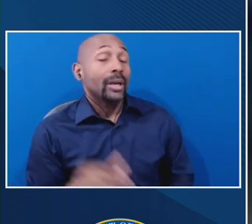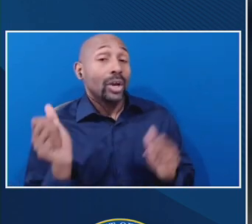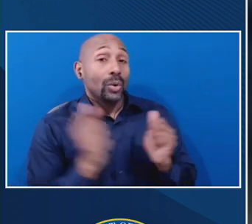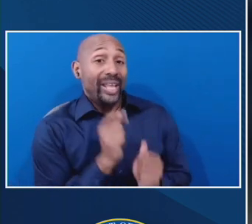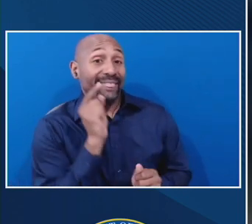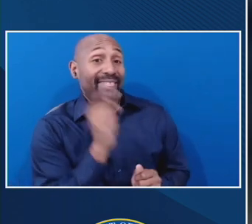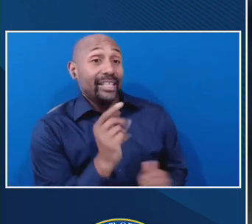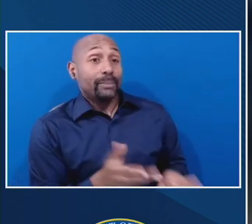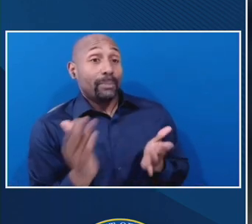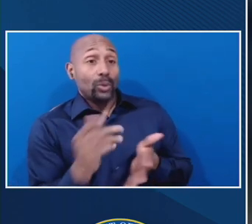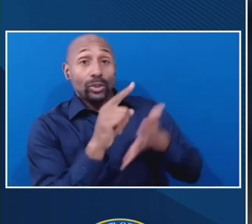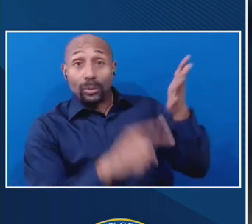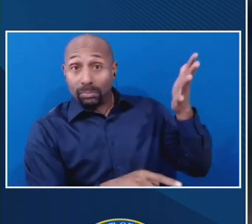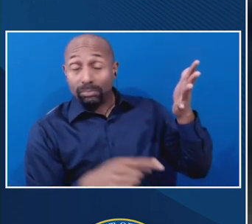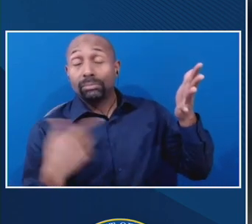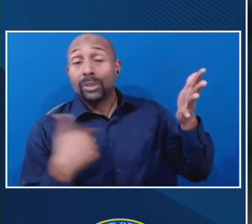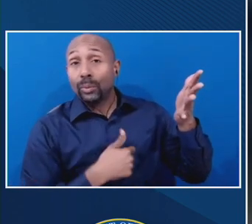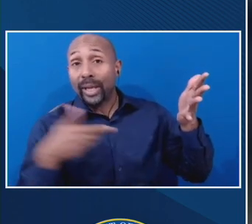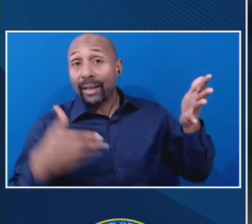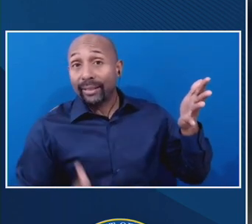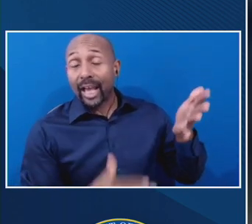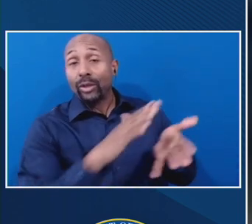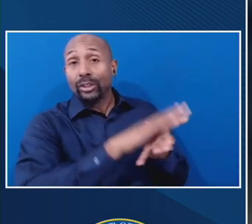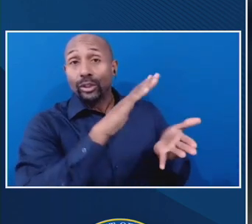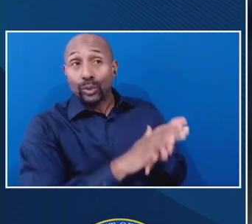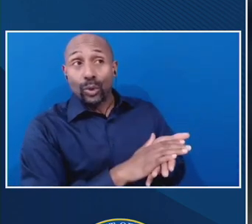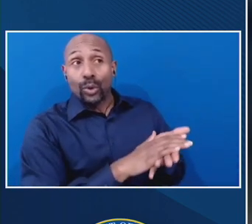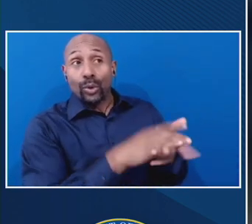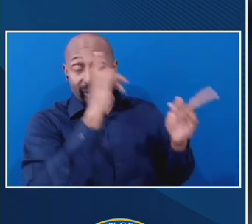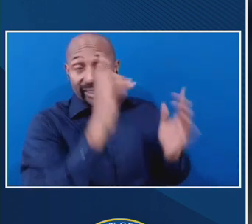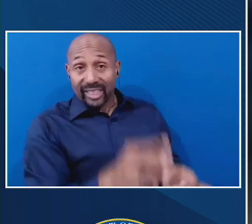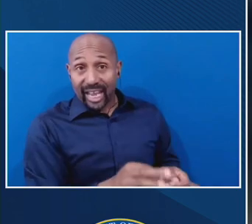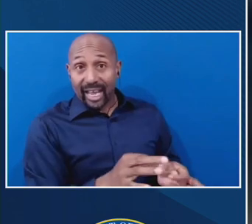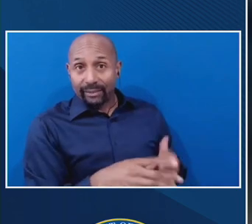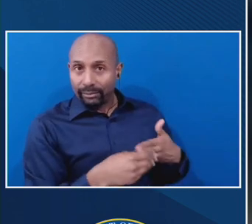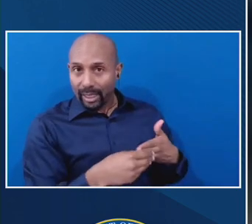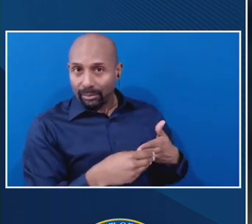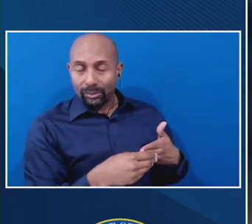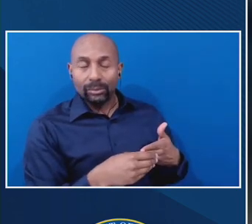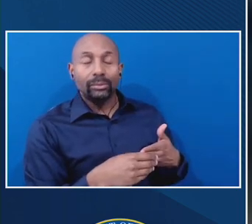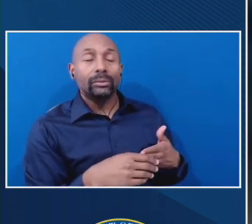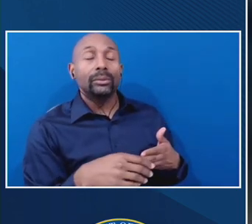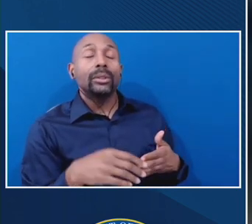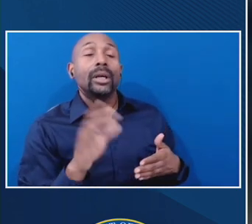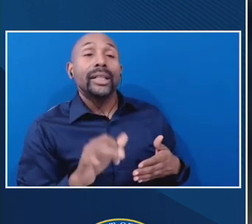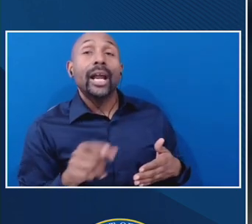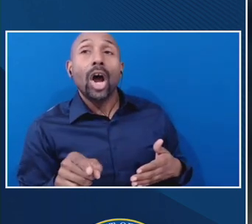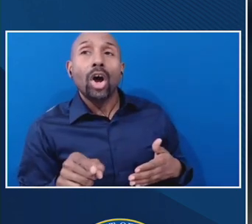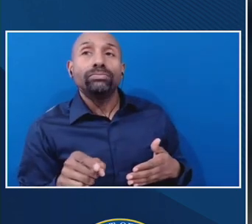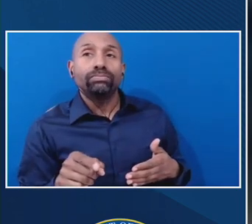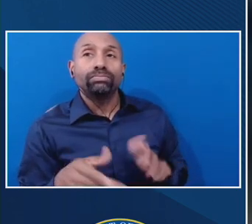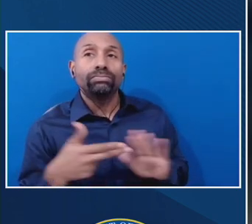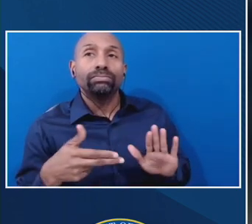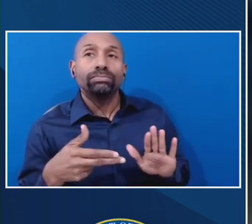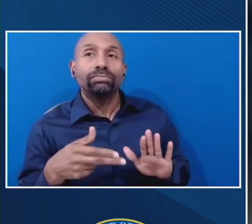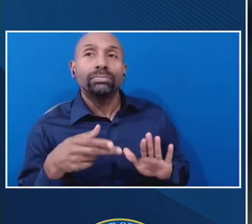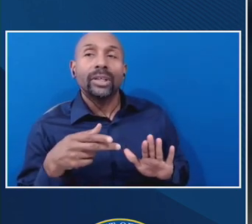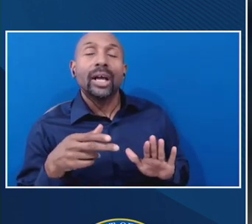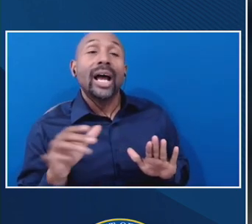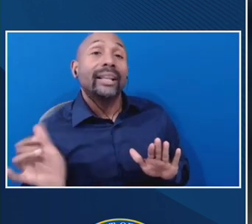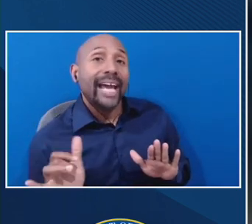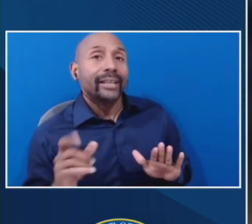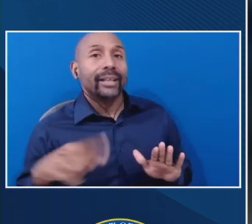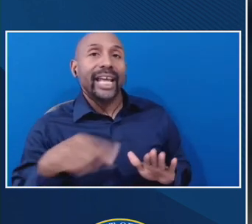is we're allowing the school to determine that a student is considered as having never attended, even if they attended classes,